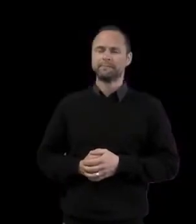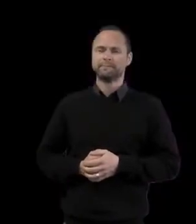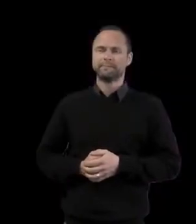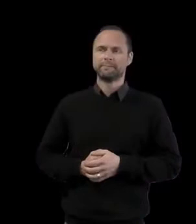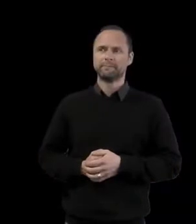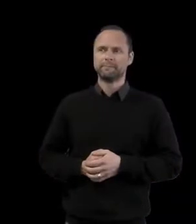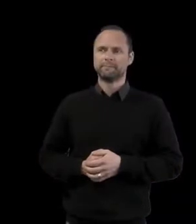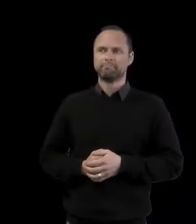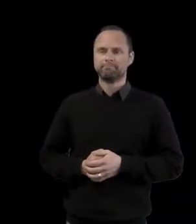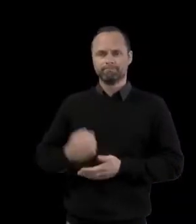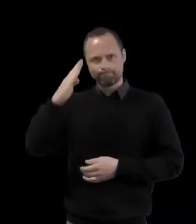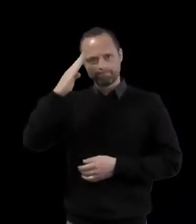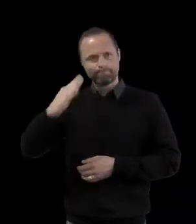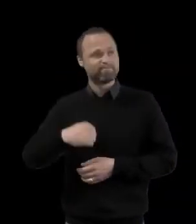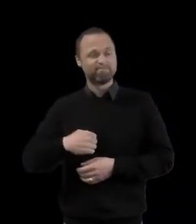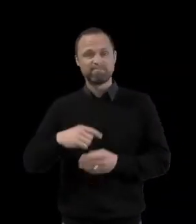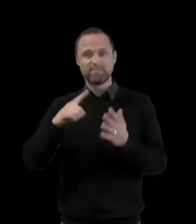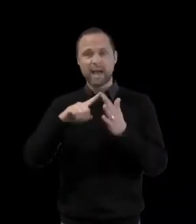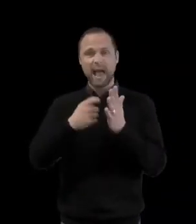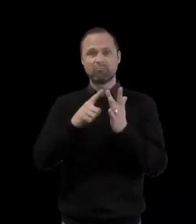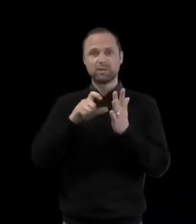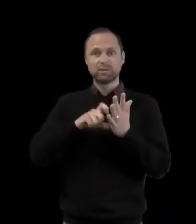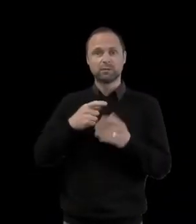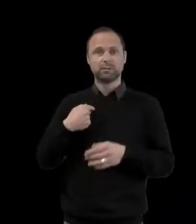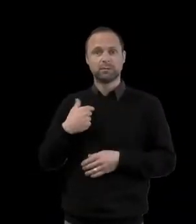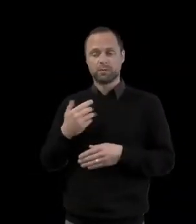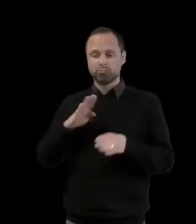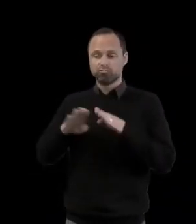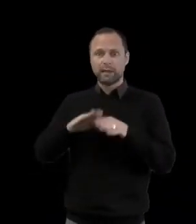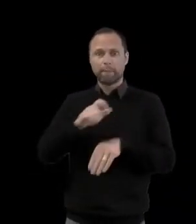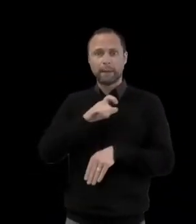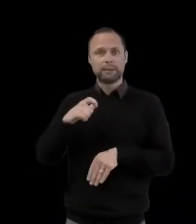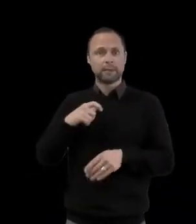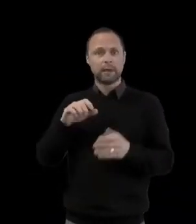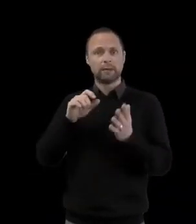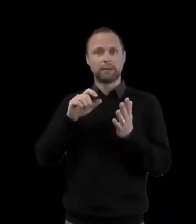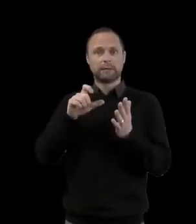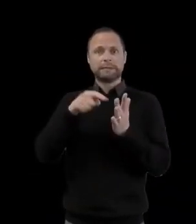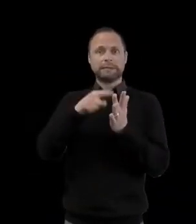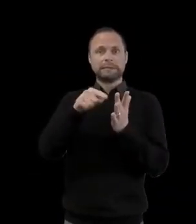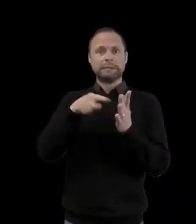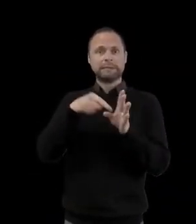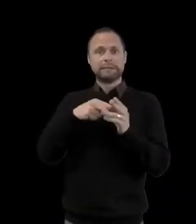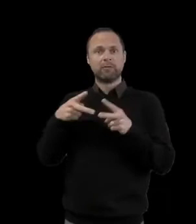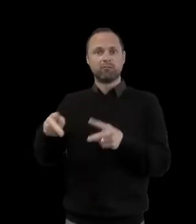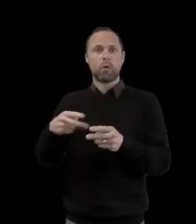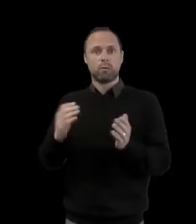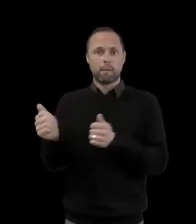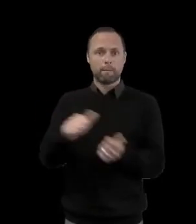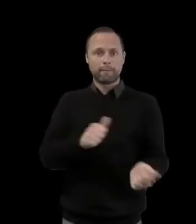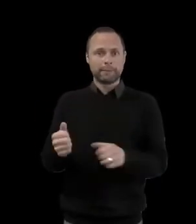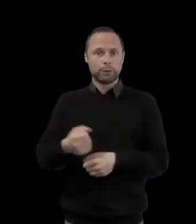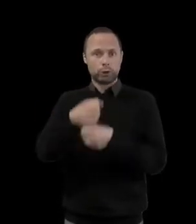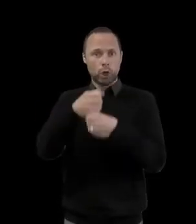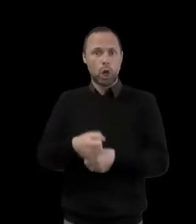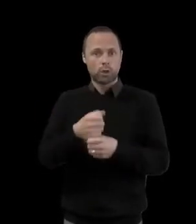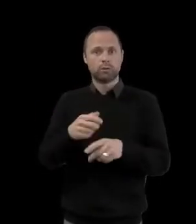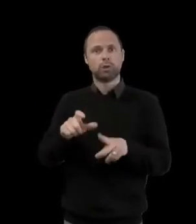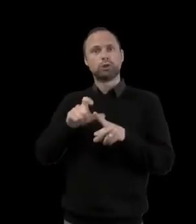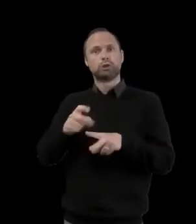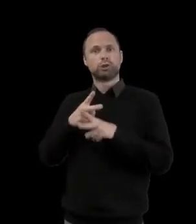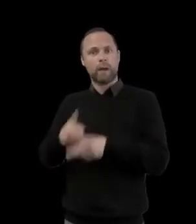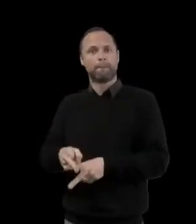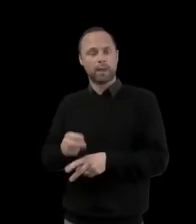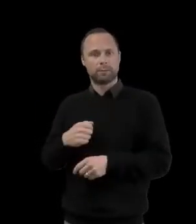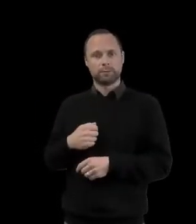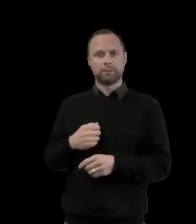Hi, I'm Eric, and I'm a minister in training at City Road Baptist Church and a chaplain at St. Mary Redcliffe and Temple